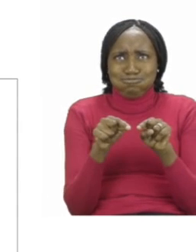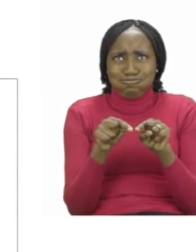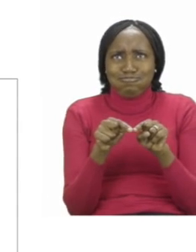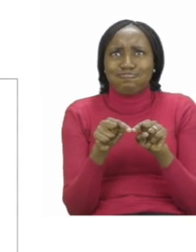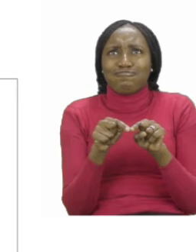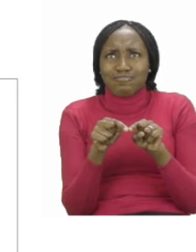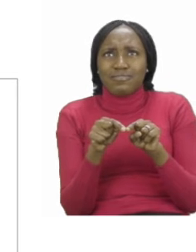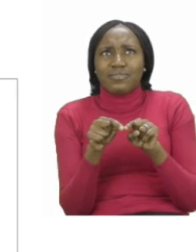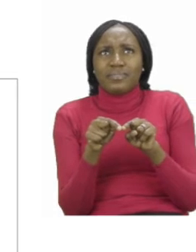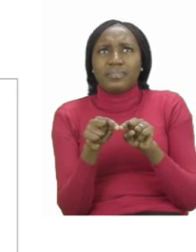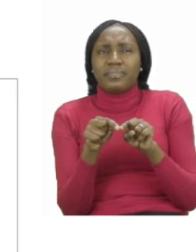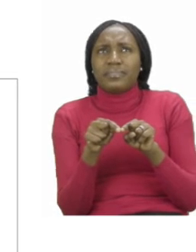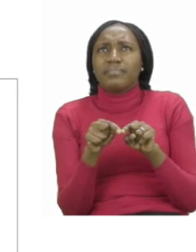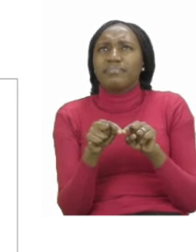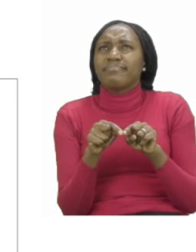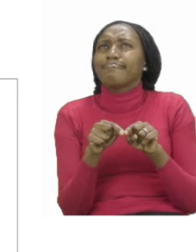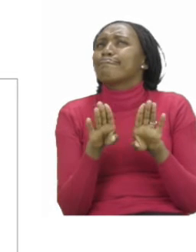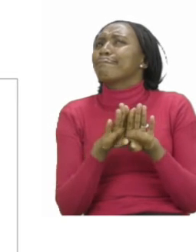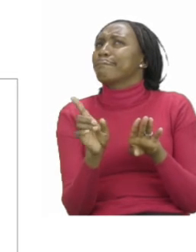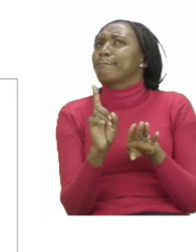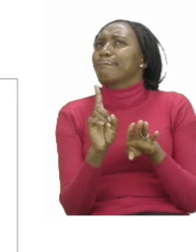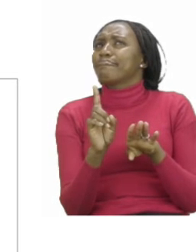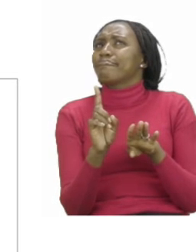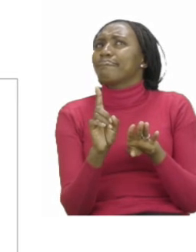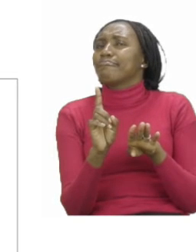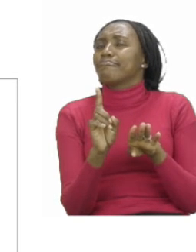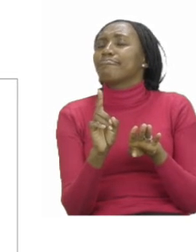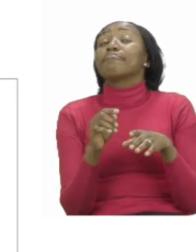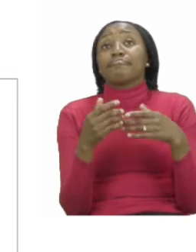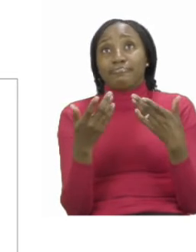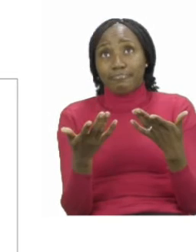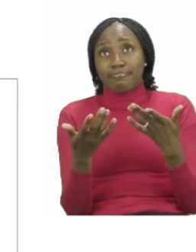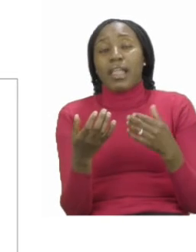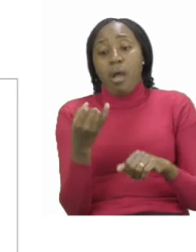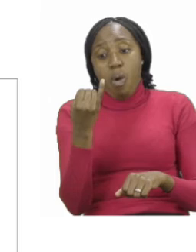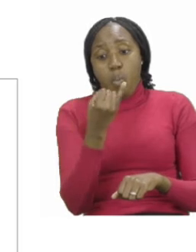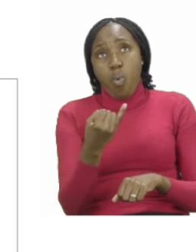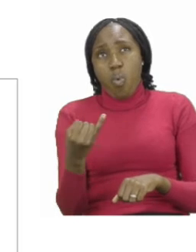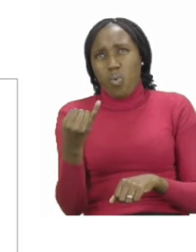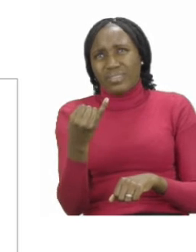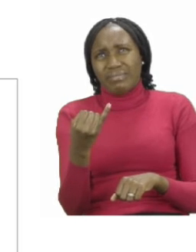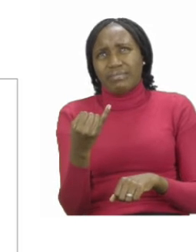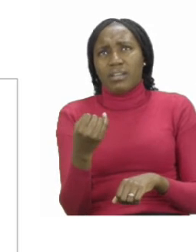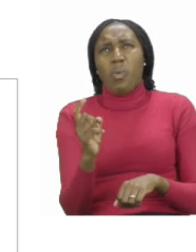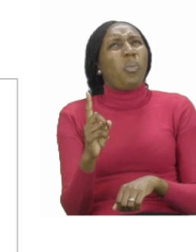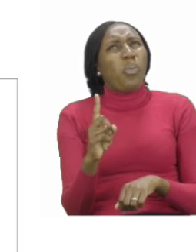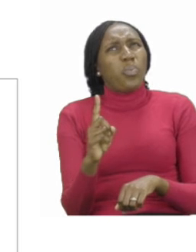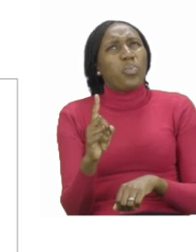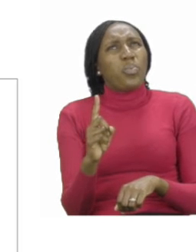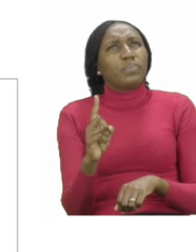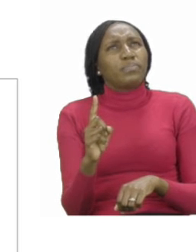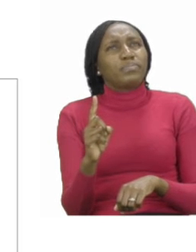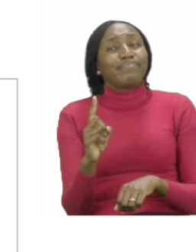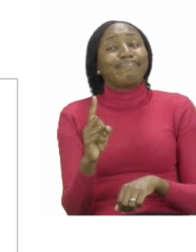Now what we want you to do here is draw. What do you have to draw?